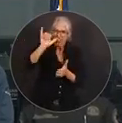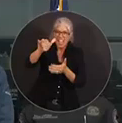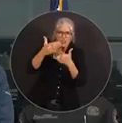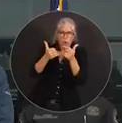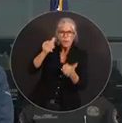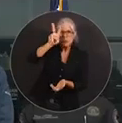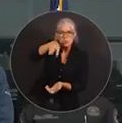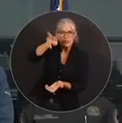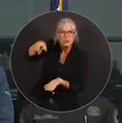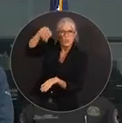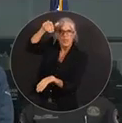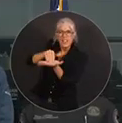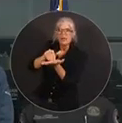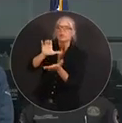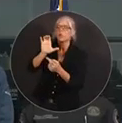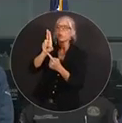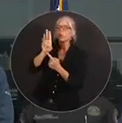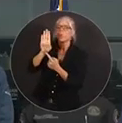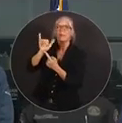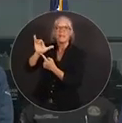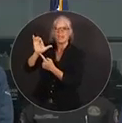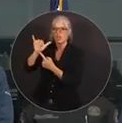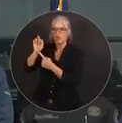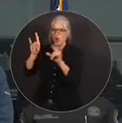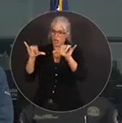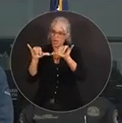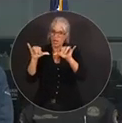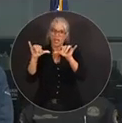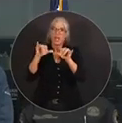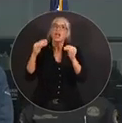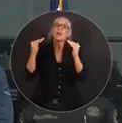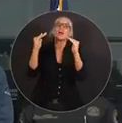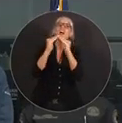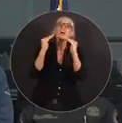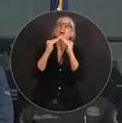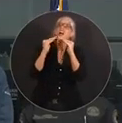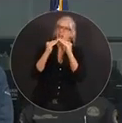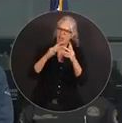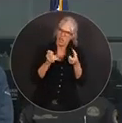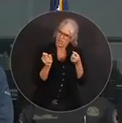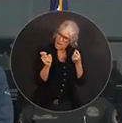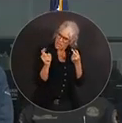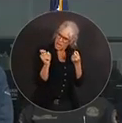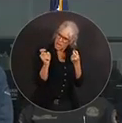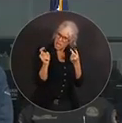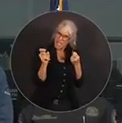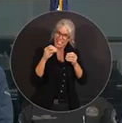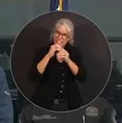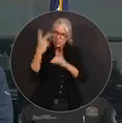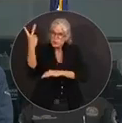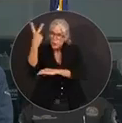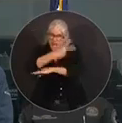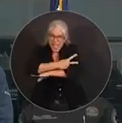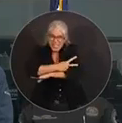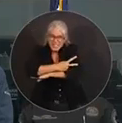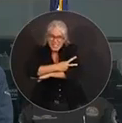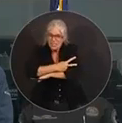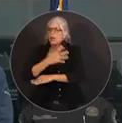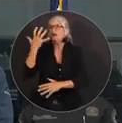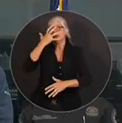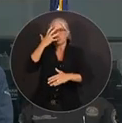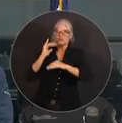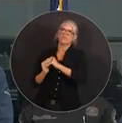That is the equivalent moving in 48 hours with our state asset than what any single private